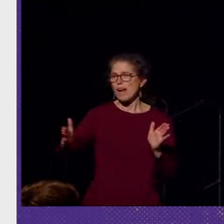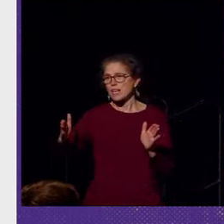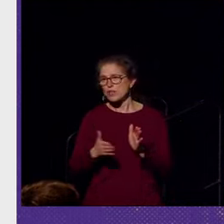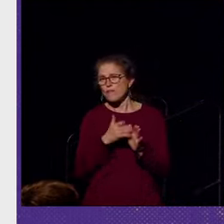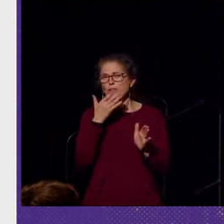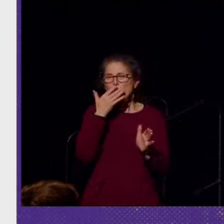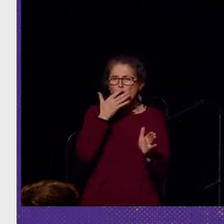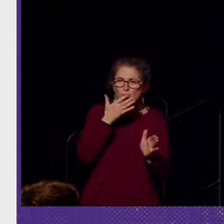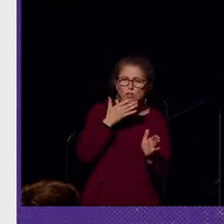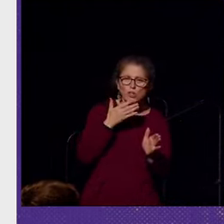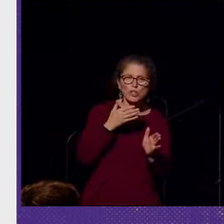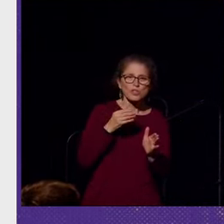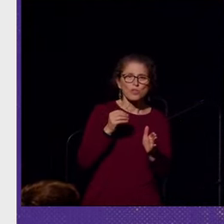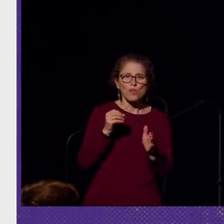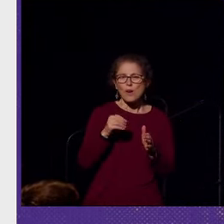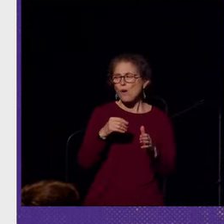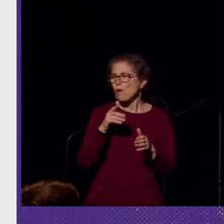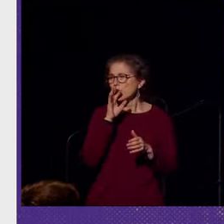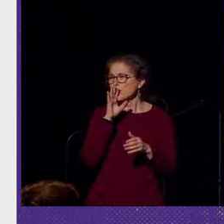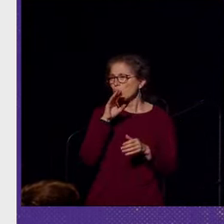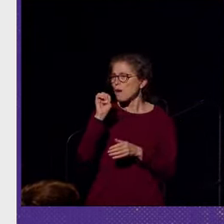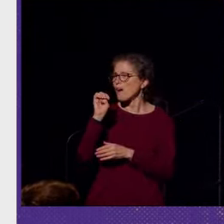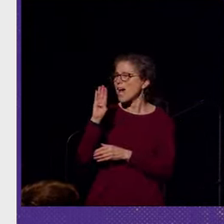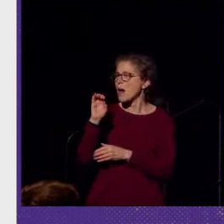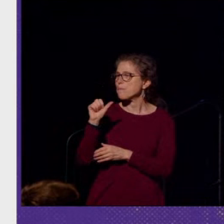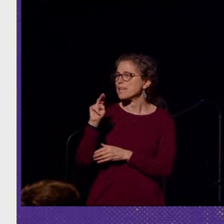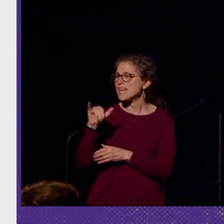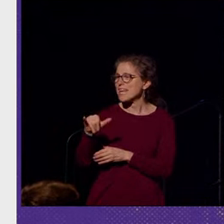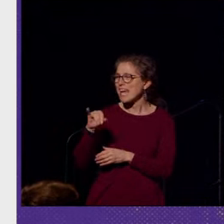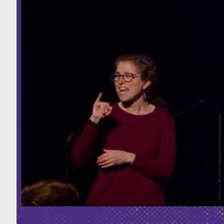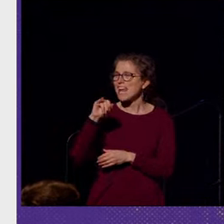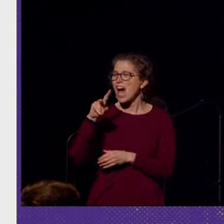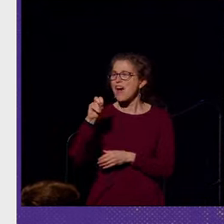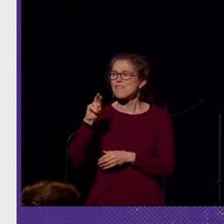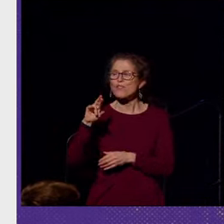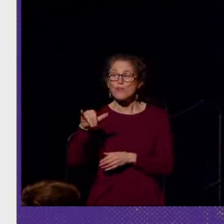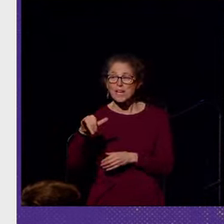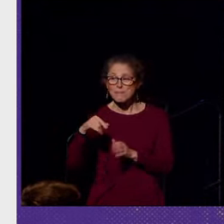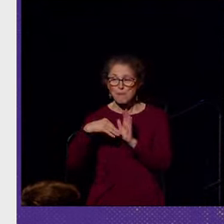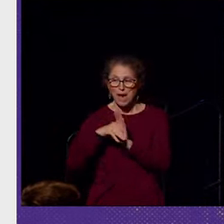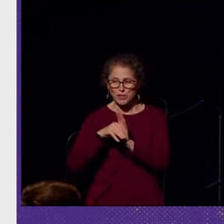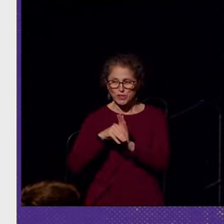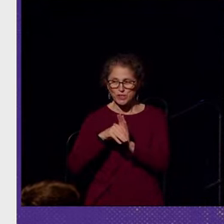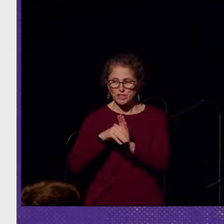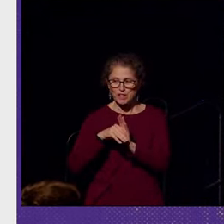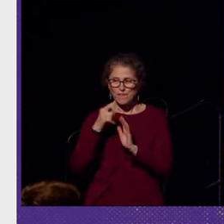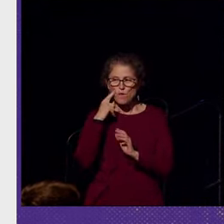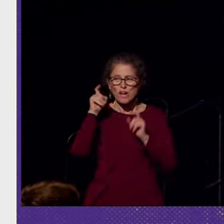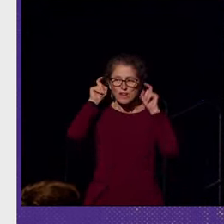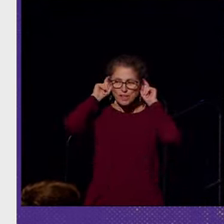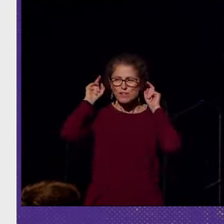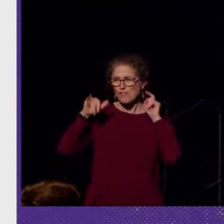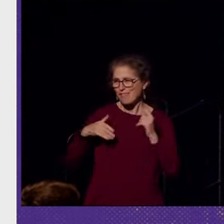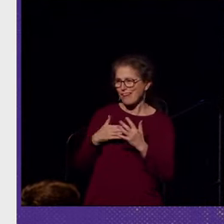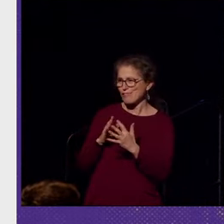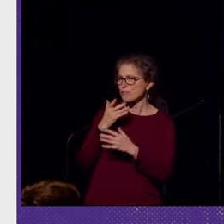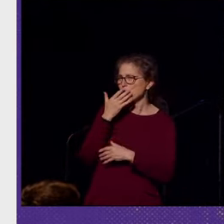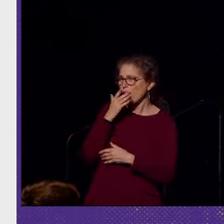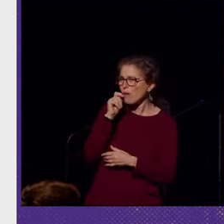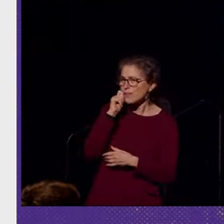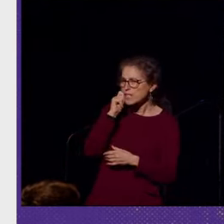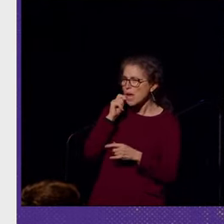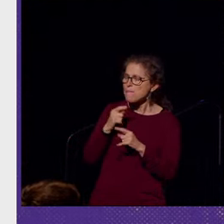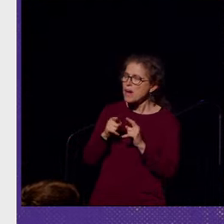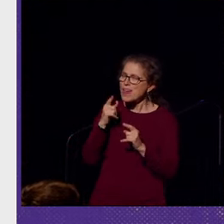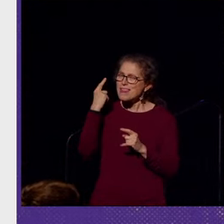in a very cliche way, talk about ebony and ivory models of hearing aids. But in thinking about